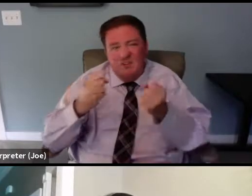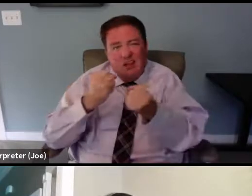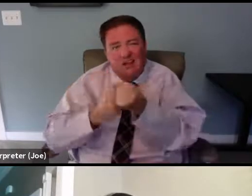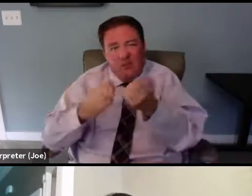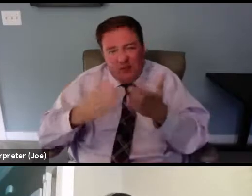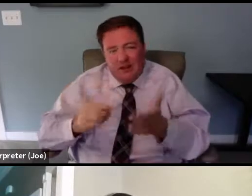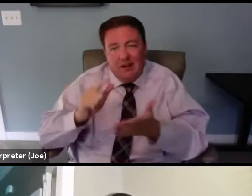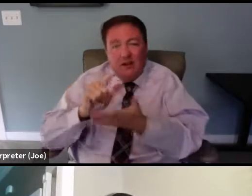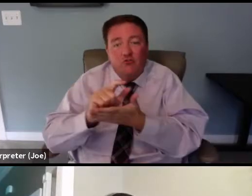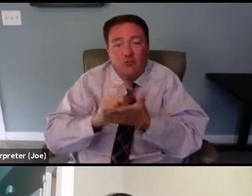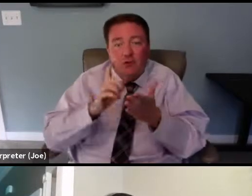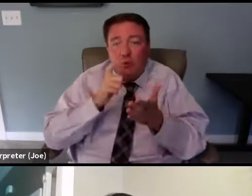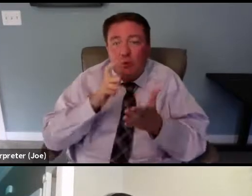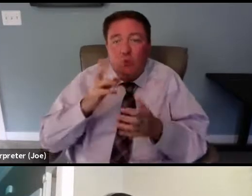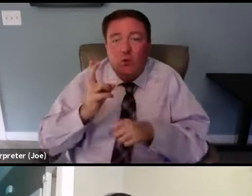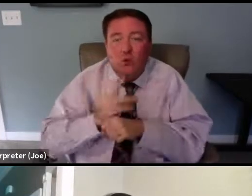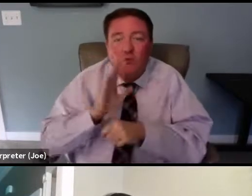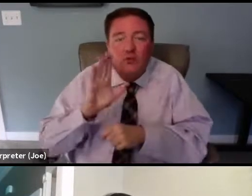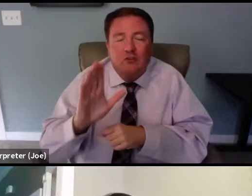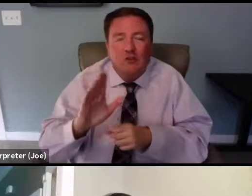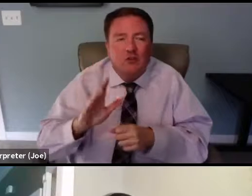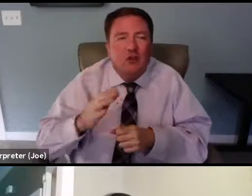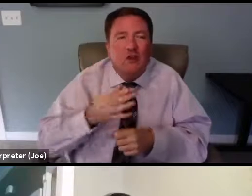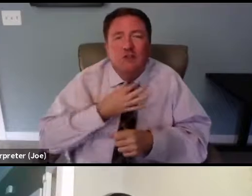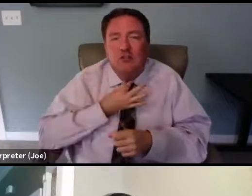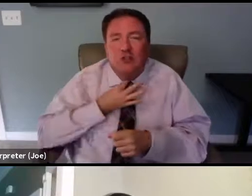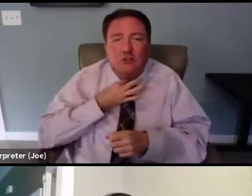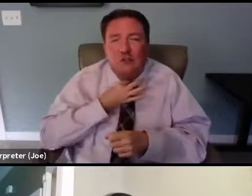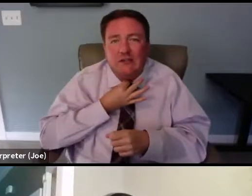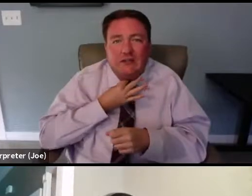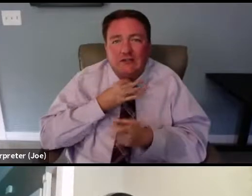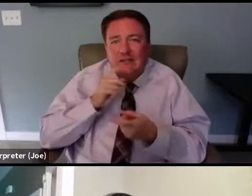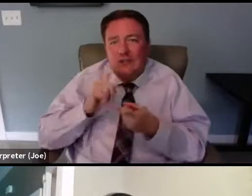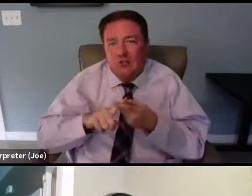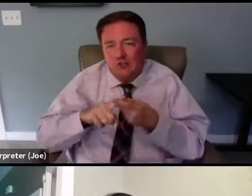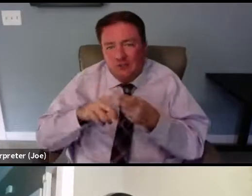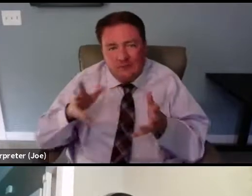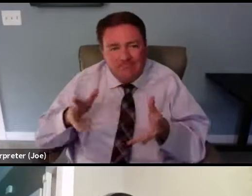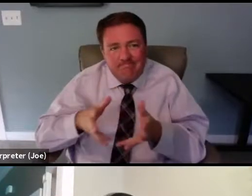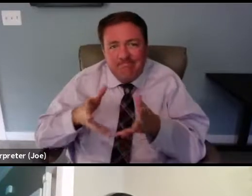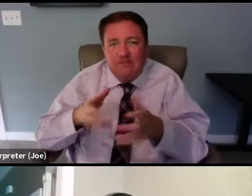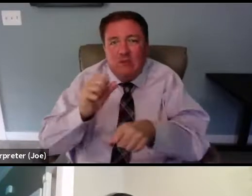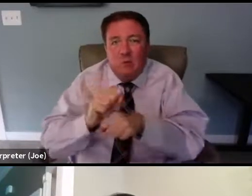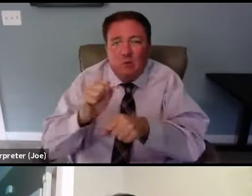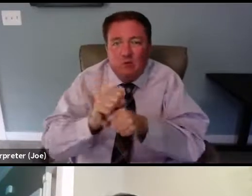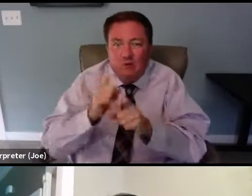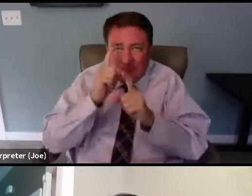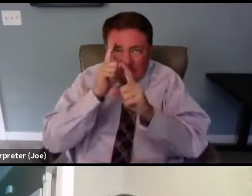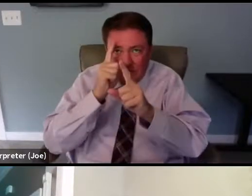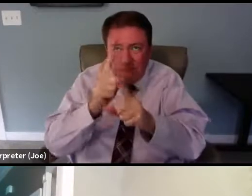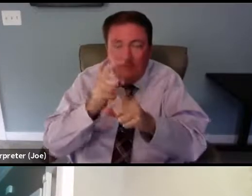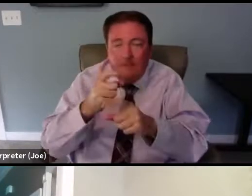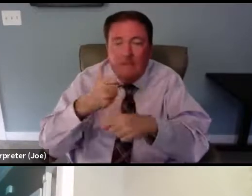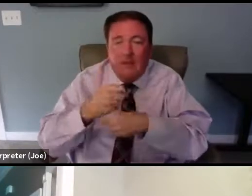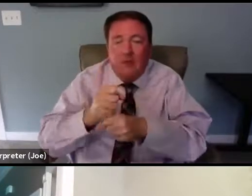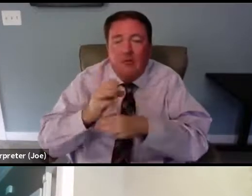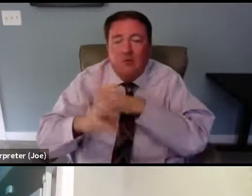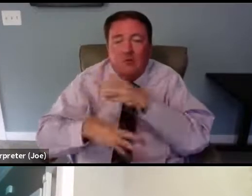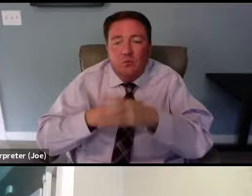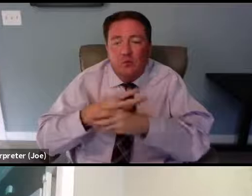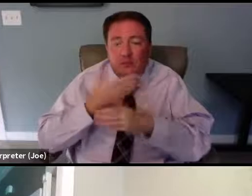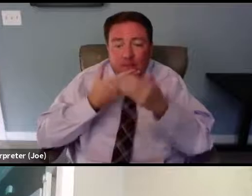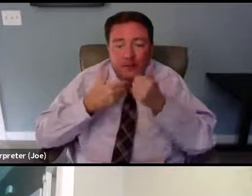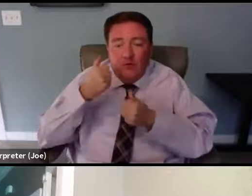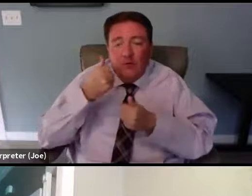attorney who uses her truly insatiable curiosity to drive work towards creating a better world for all, especially members of vulnerable